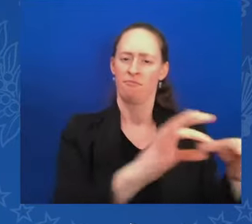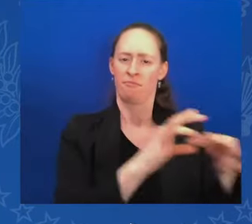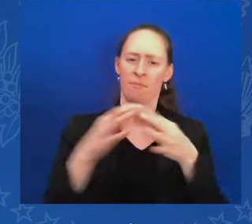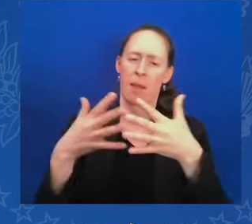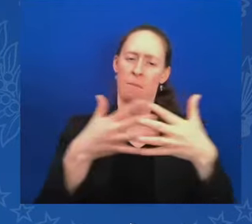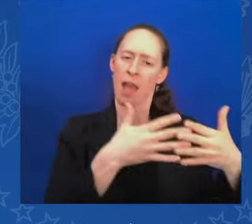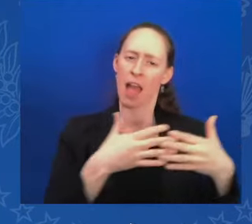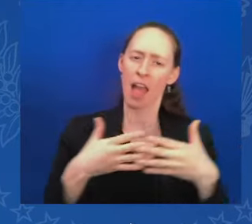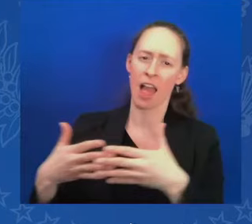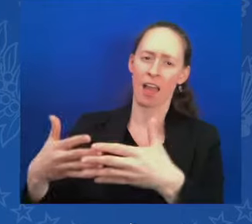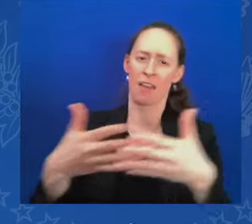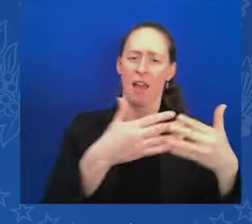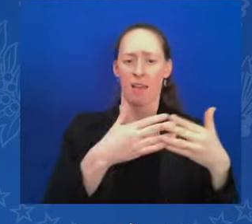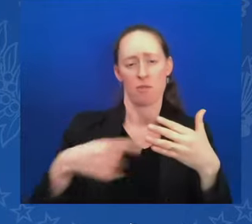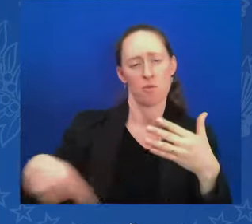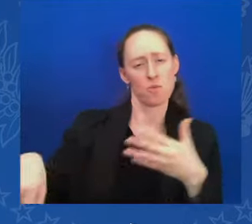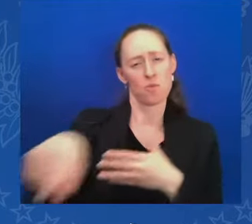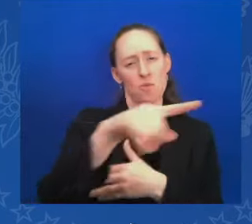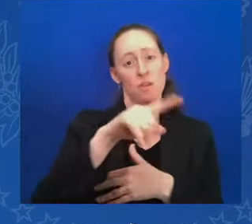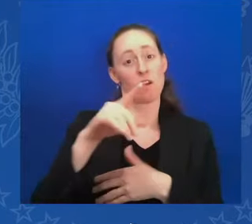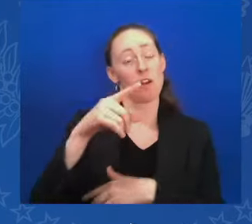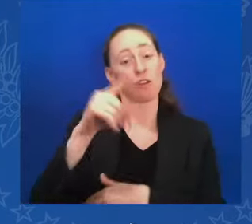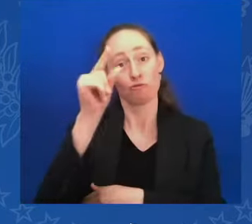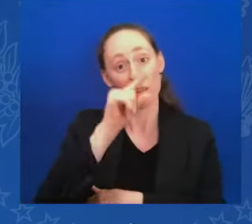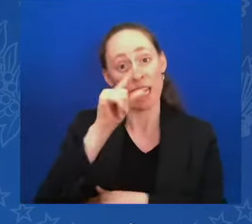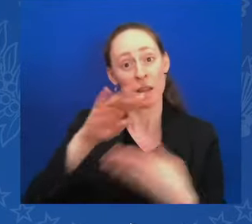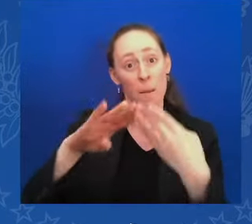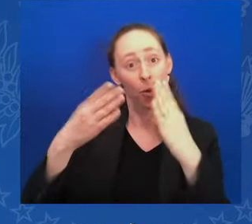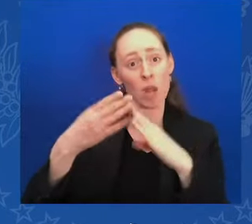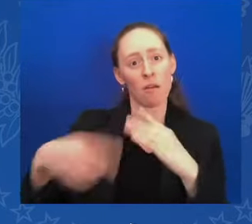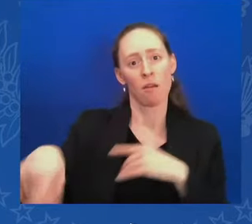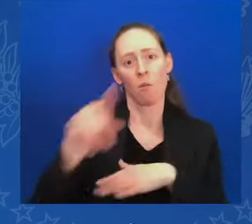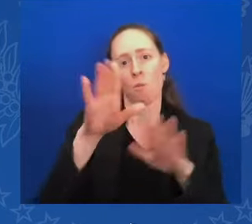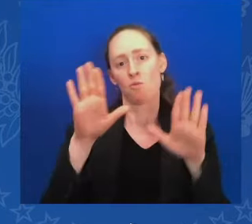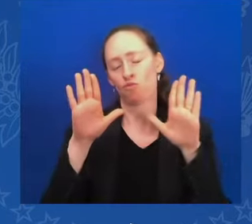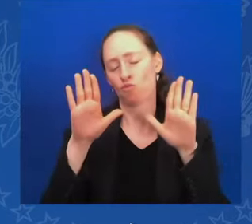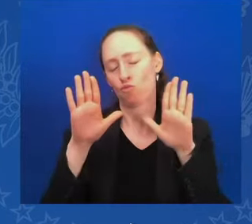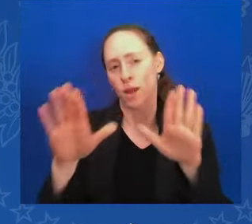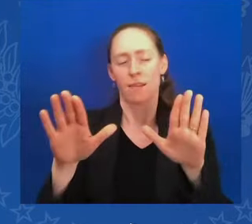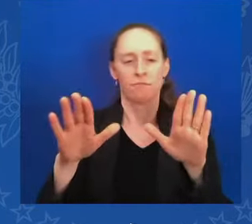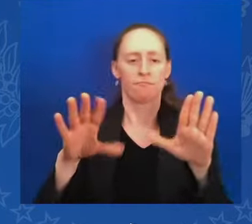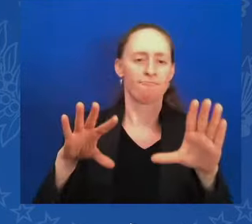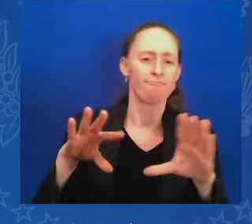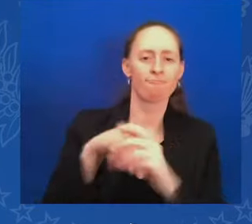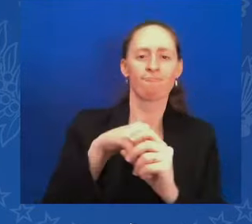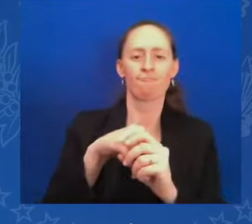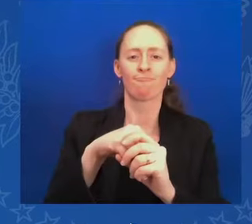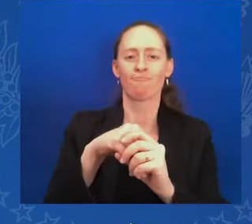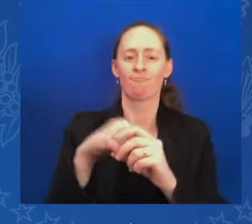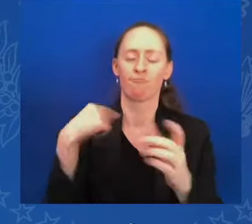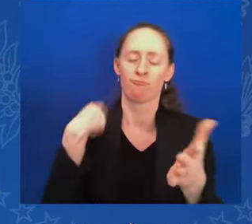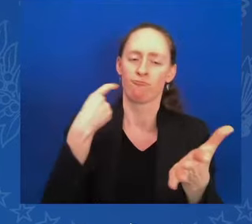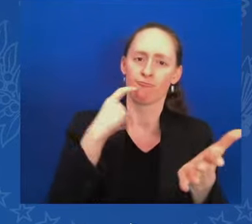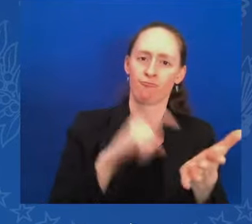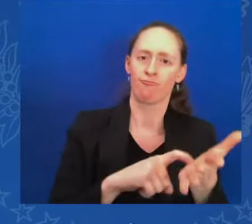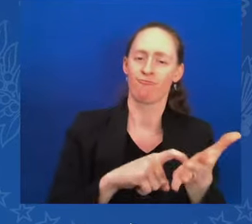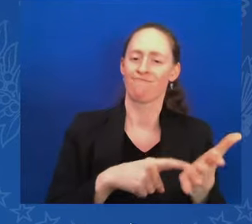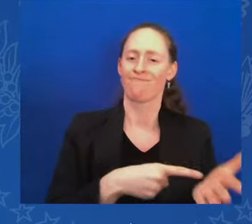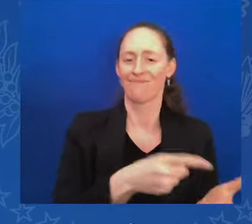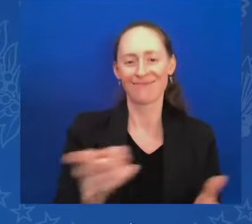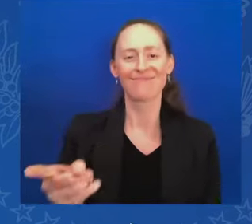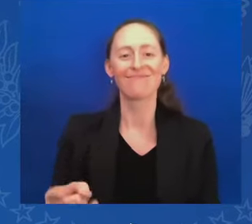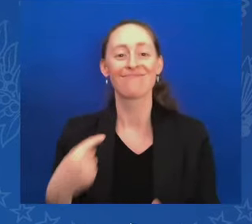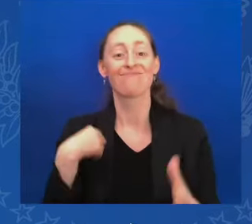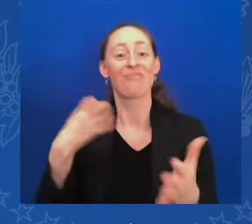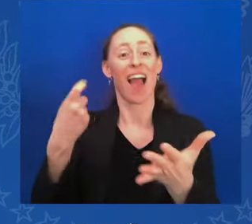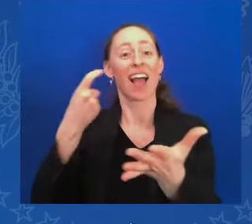across the country and all across the nation. I want to make I want to welcome Lenny, who is here. She is